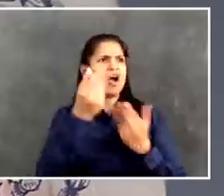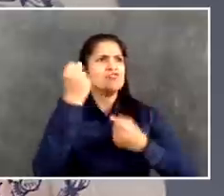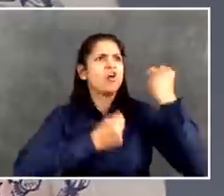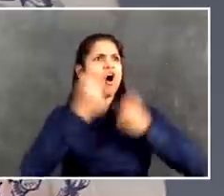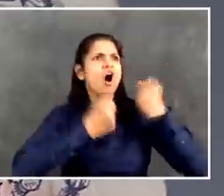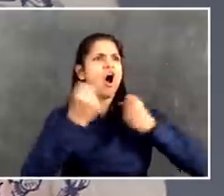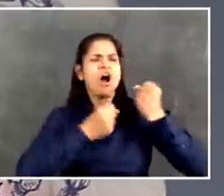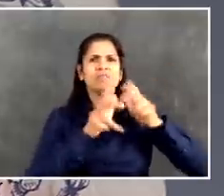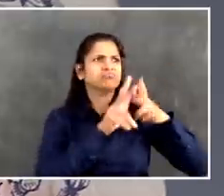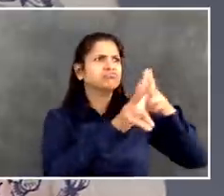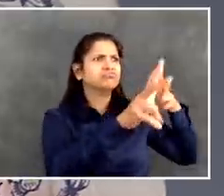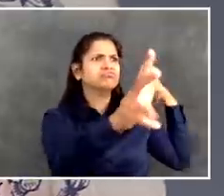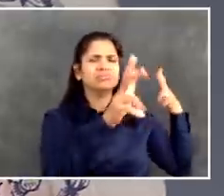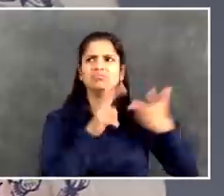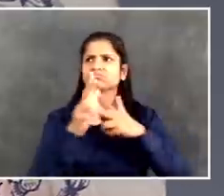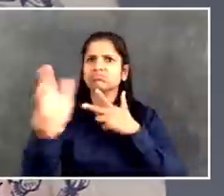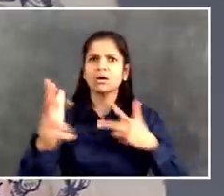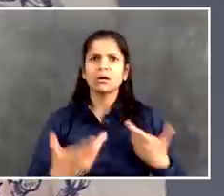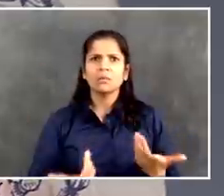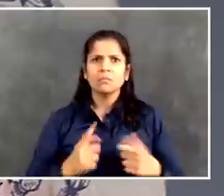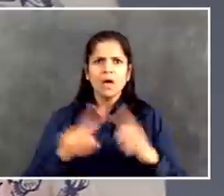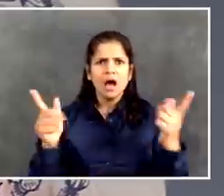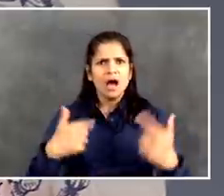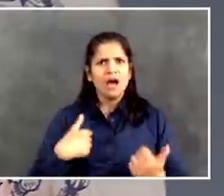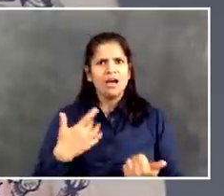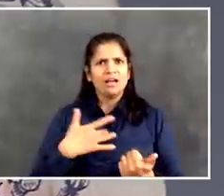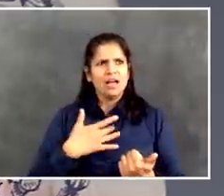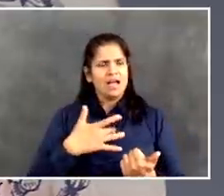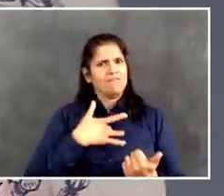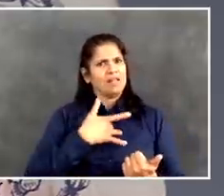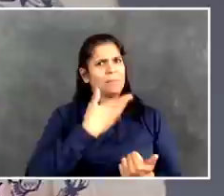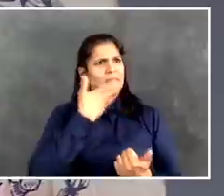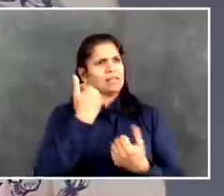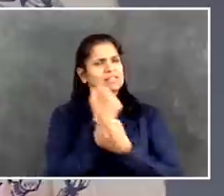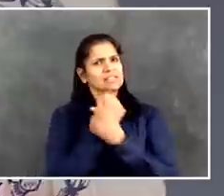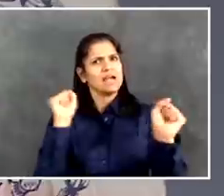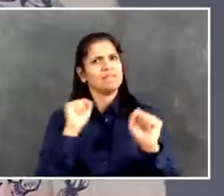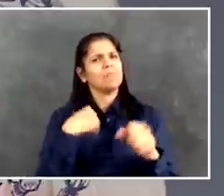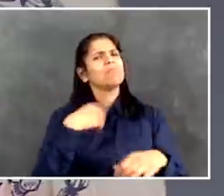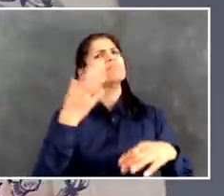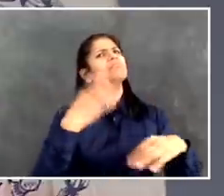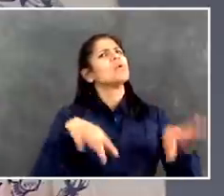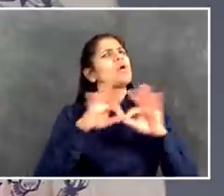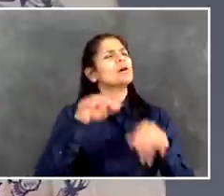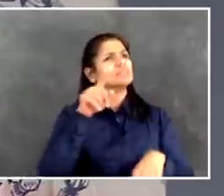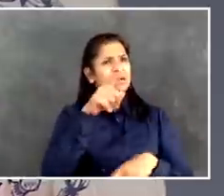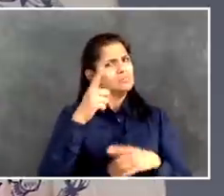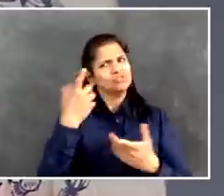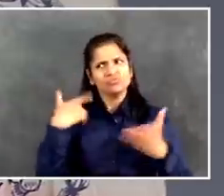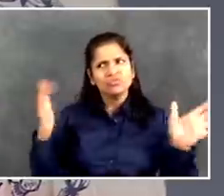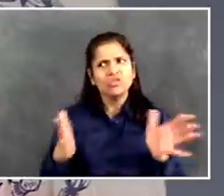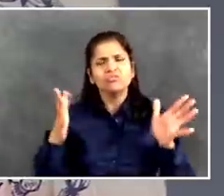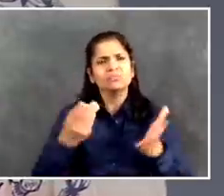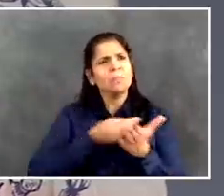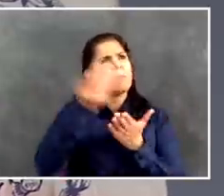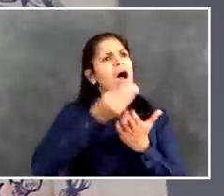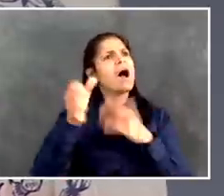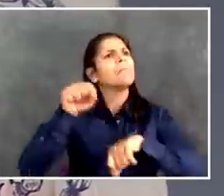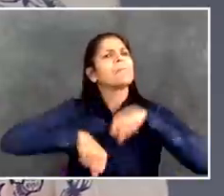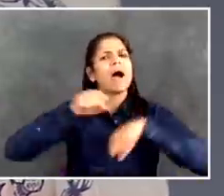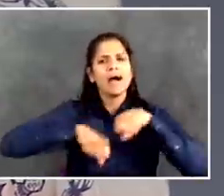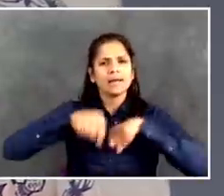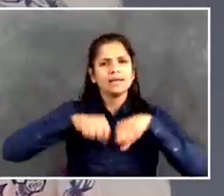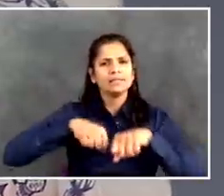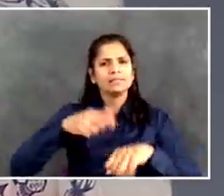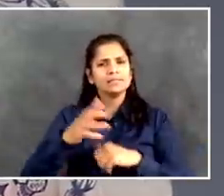So what are you and your transportation commissioner doing right now to plan for this possibility? Well, it's a very